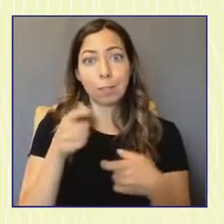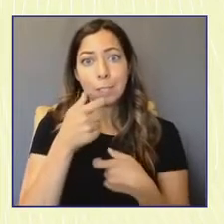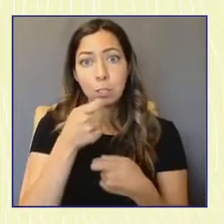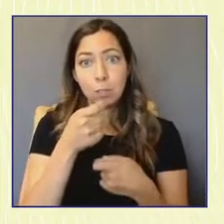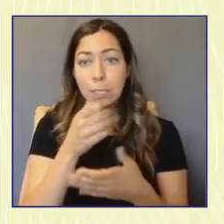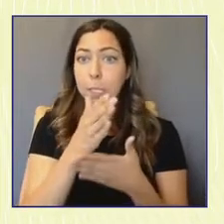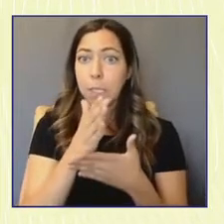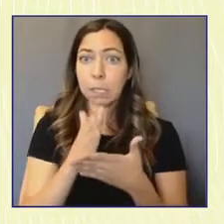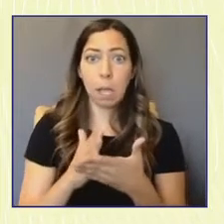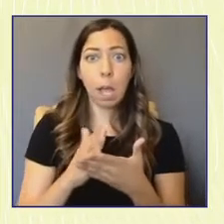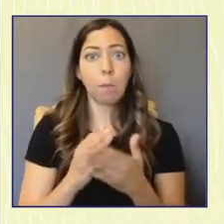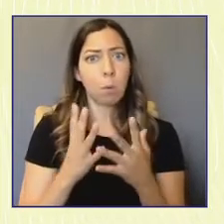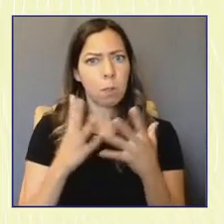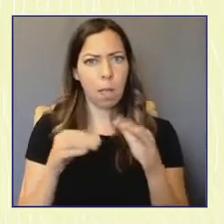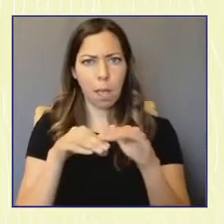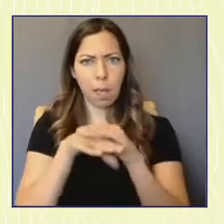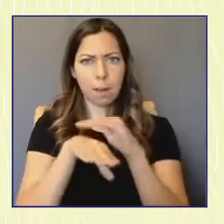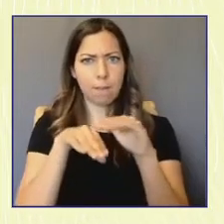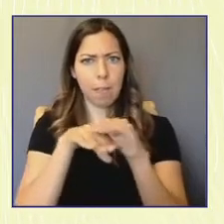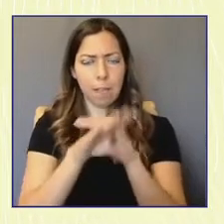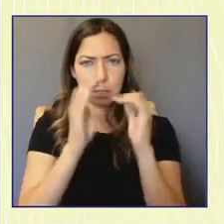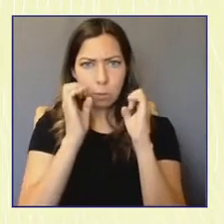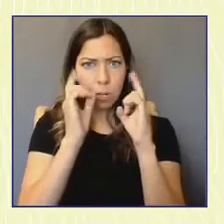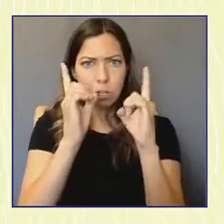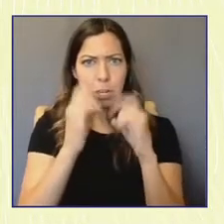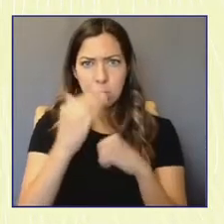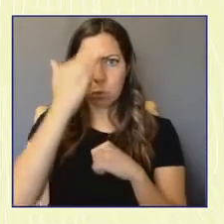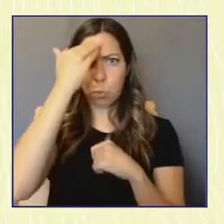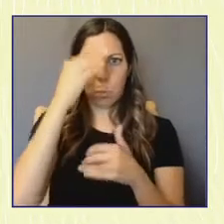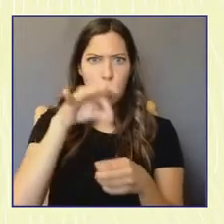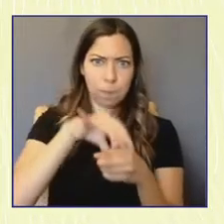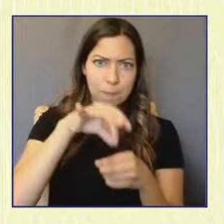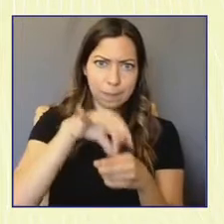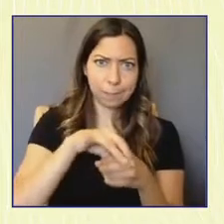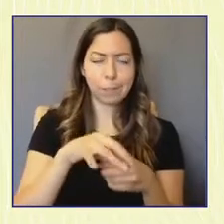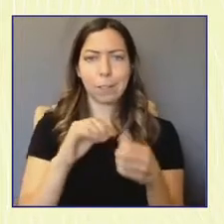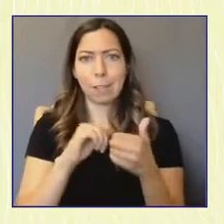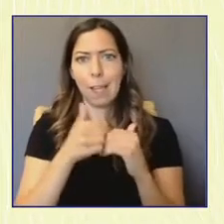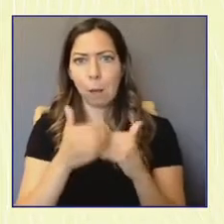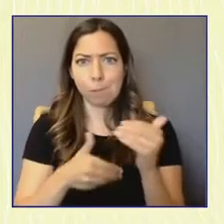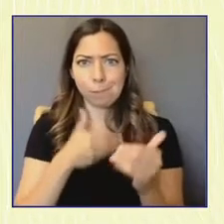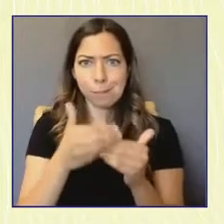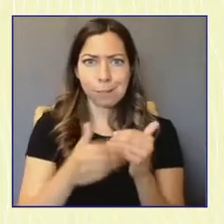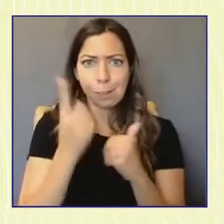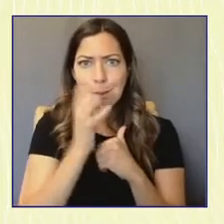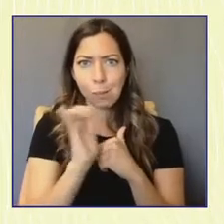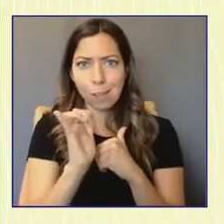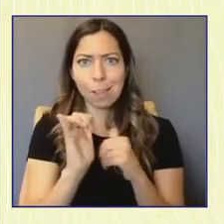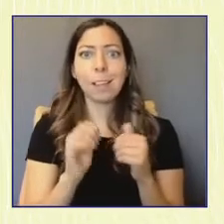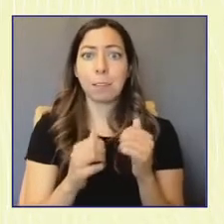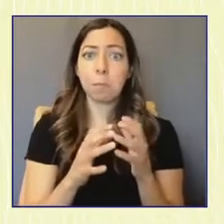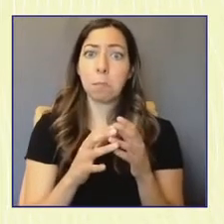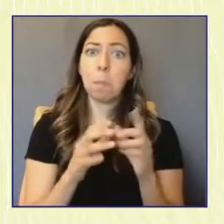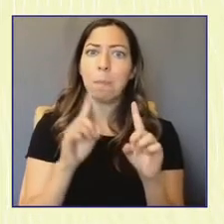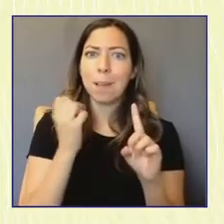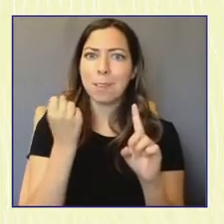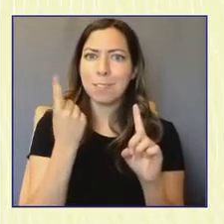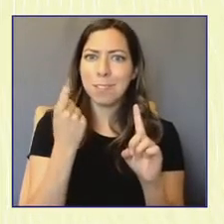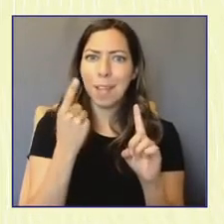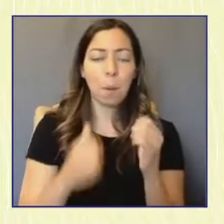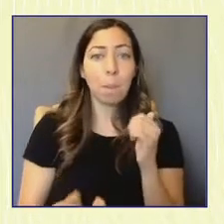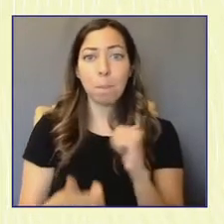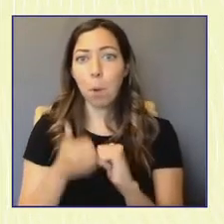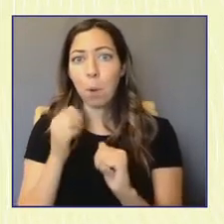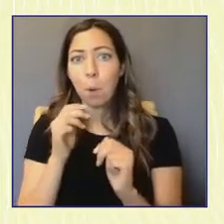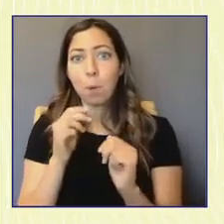and a lot of opportunities to learn about elections and voting everywhere. But it's a minority of the youth and they're more likely to be